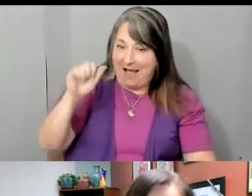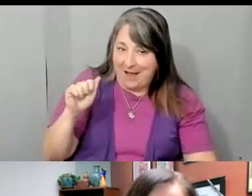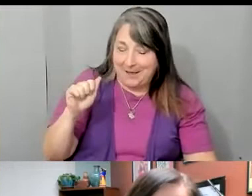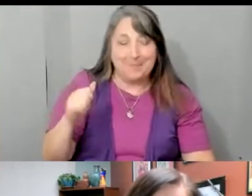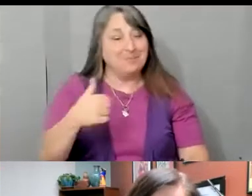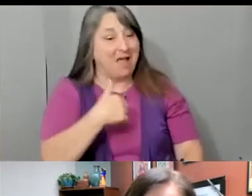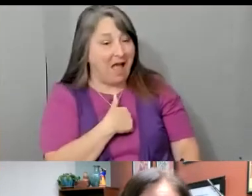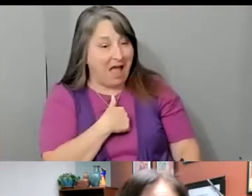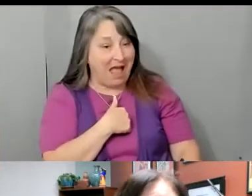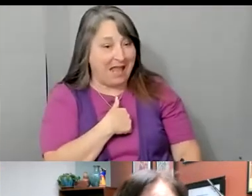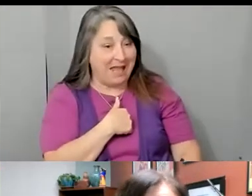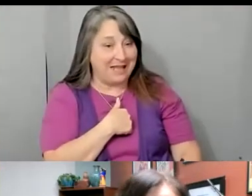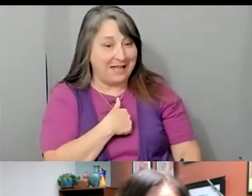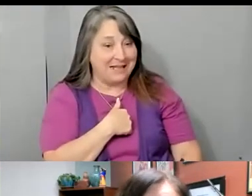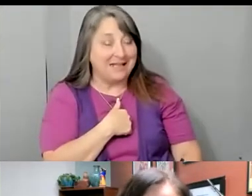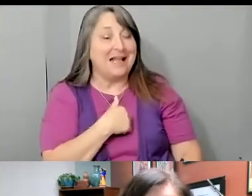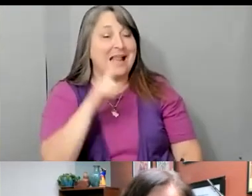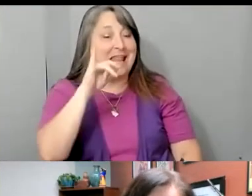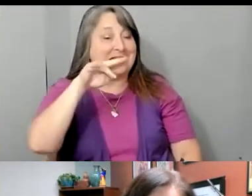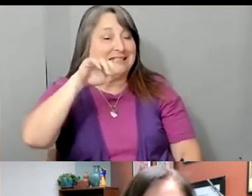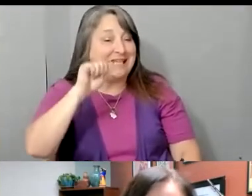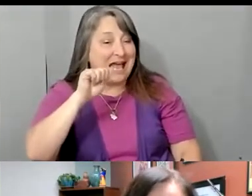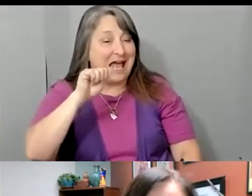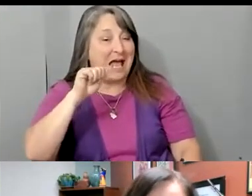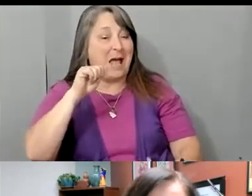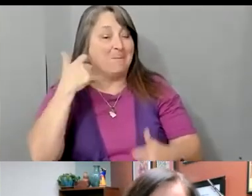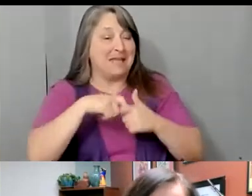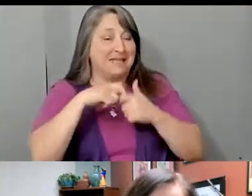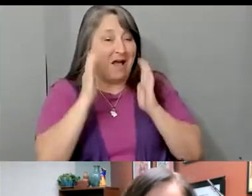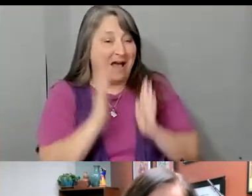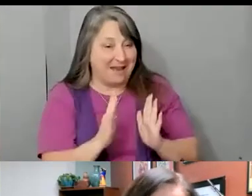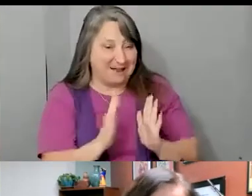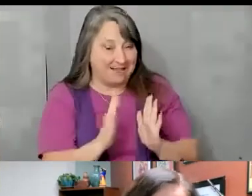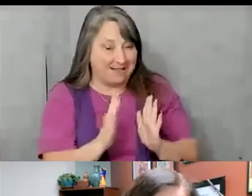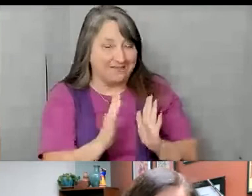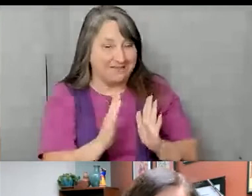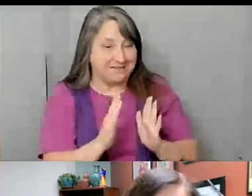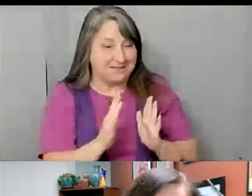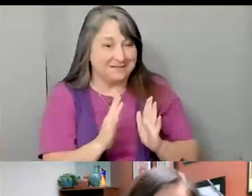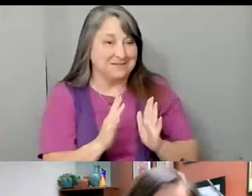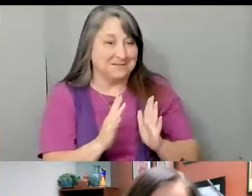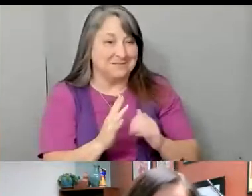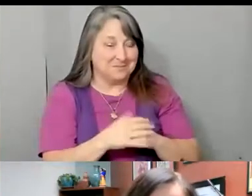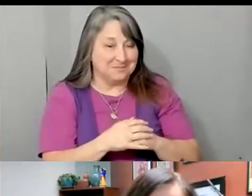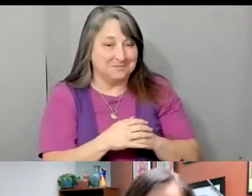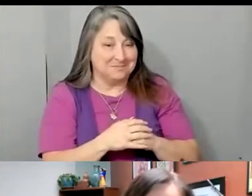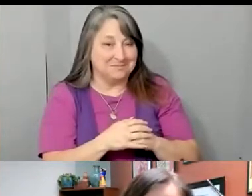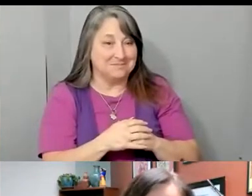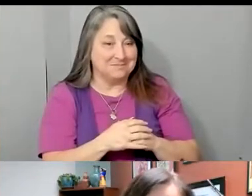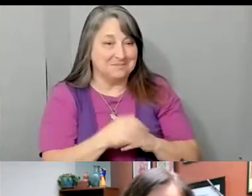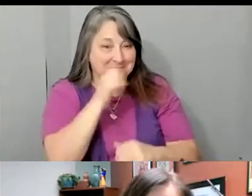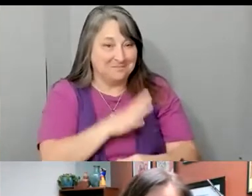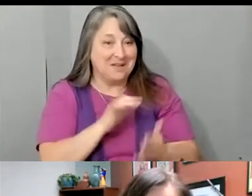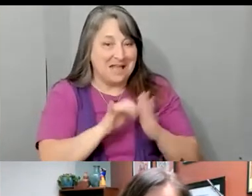I say I'm a Latina, Mexicana, inmigrante. So, that's how I identify. Eso.